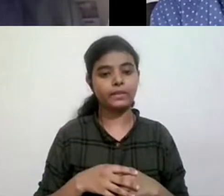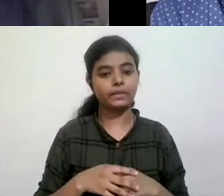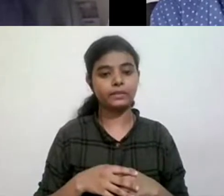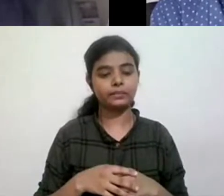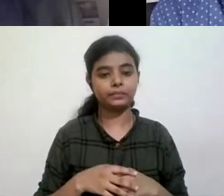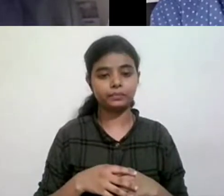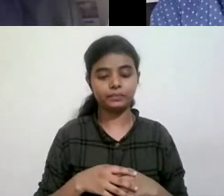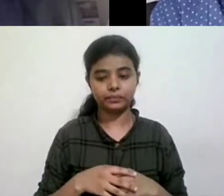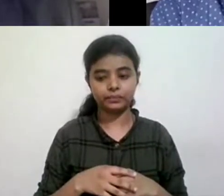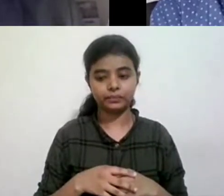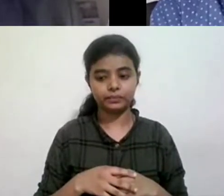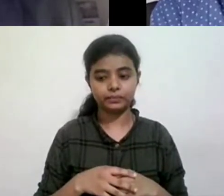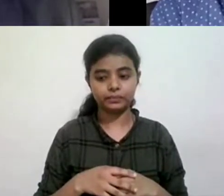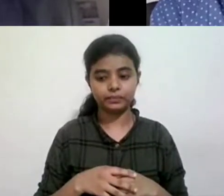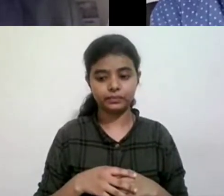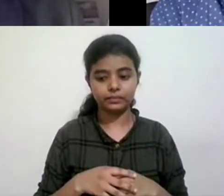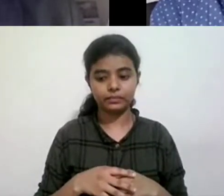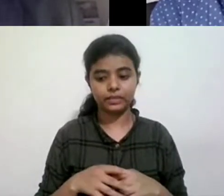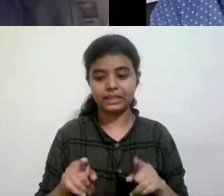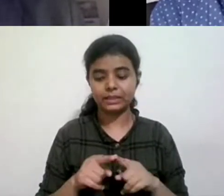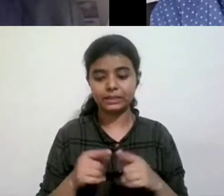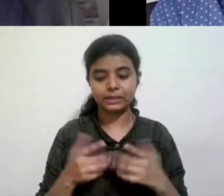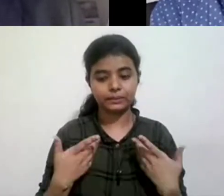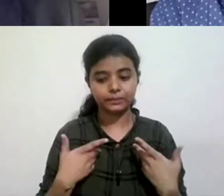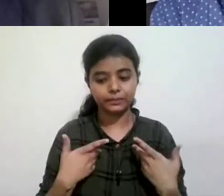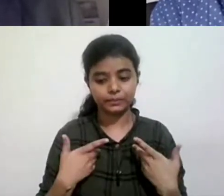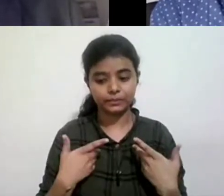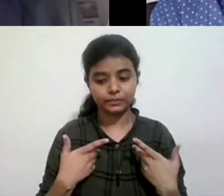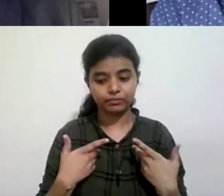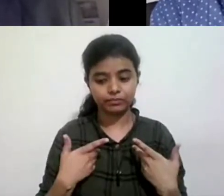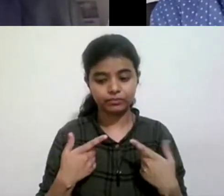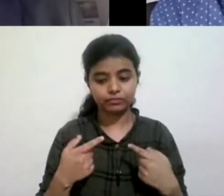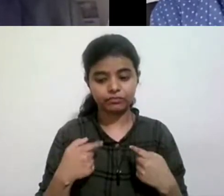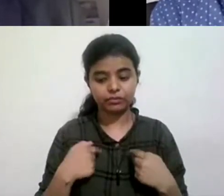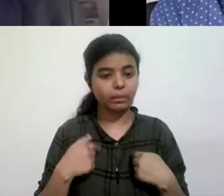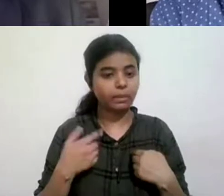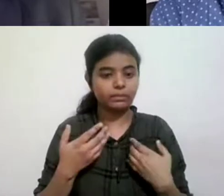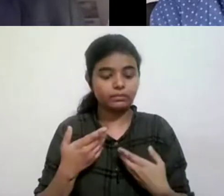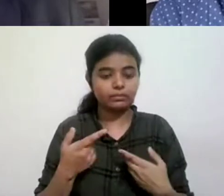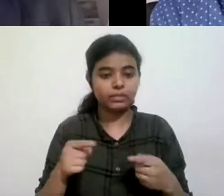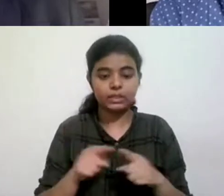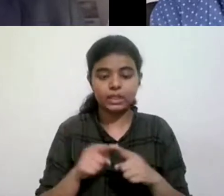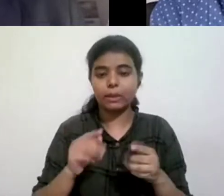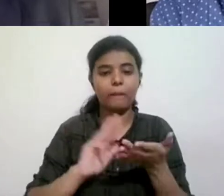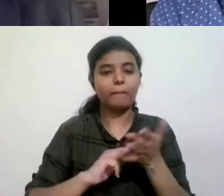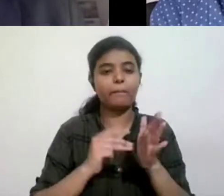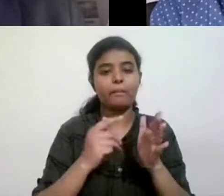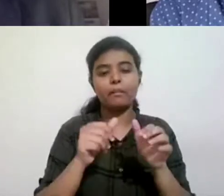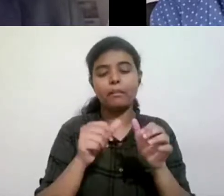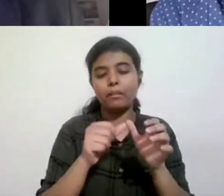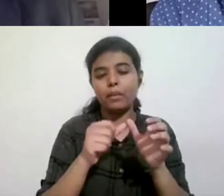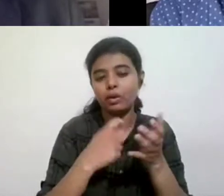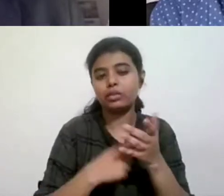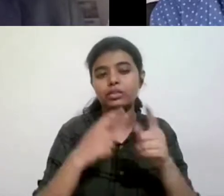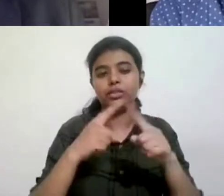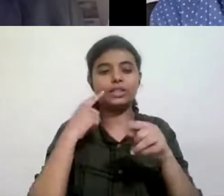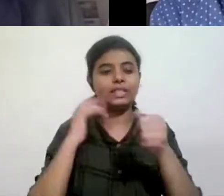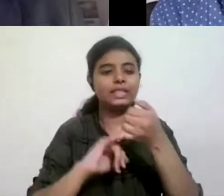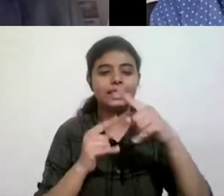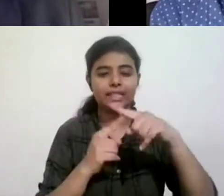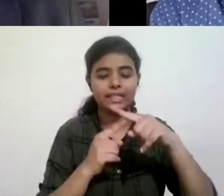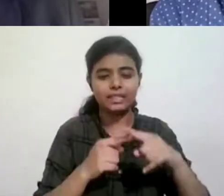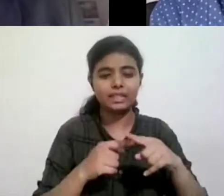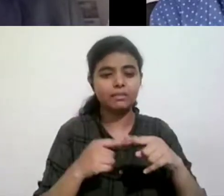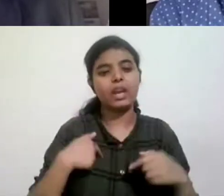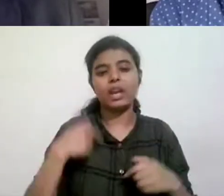you know, uh, persuasion on the left and I'm a Marxist. So I understand the argument and you're talking